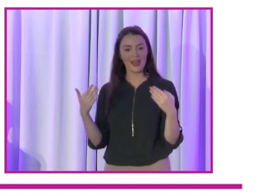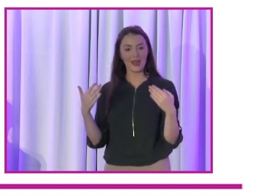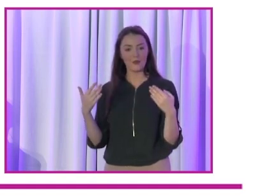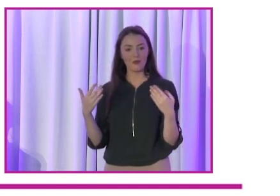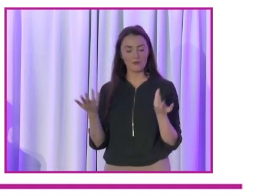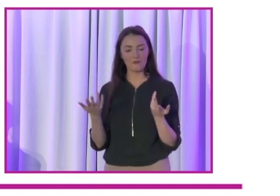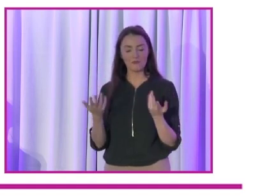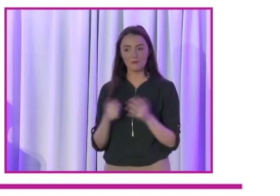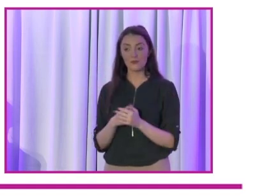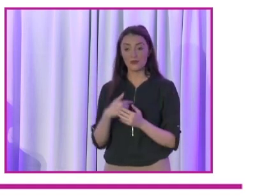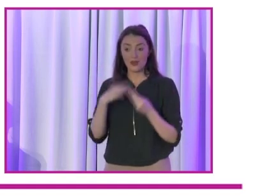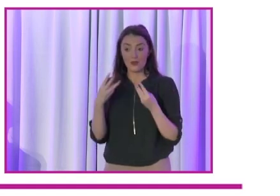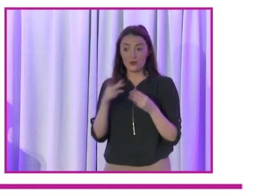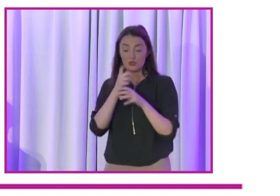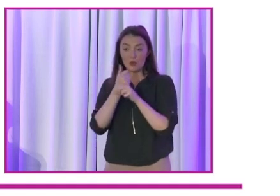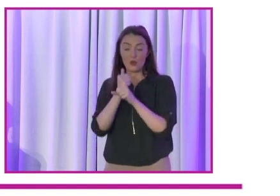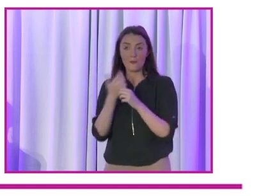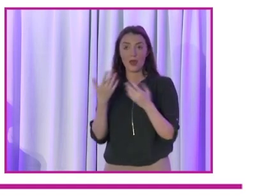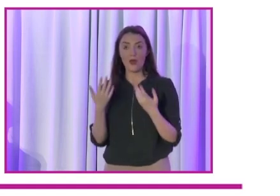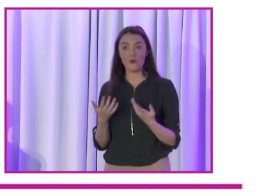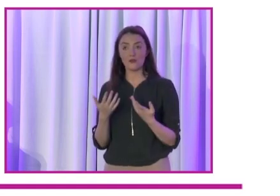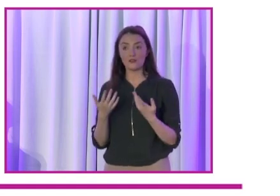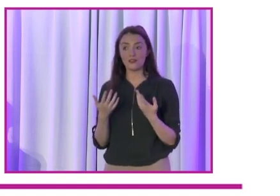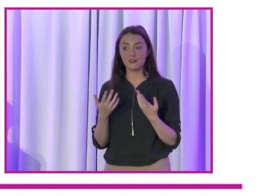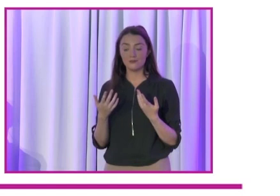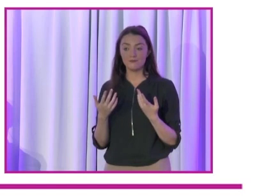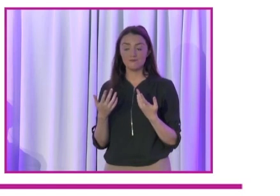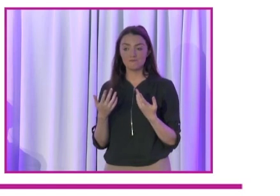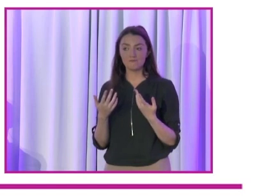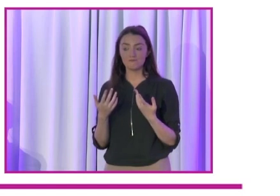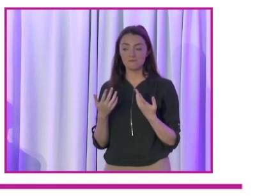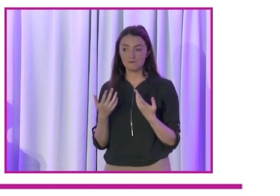What I want to talk about... Well, you have those.